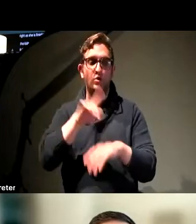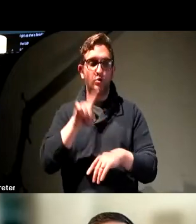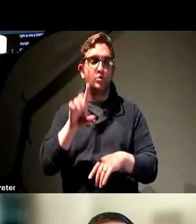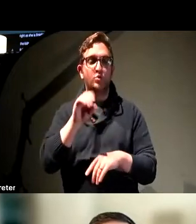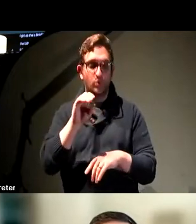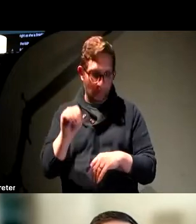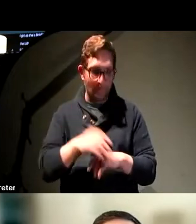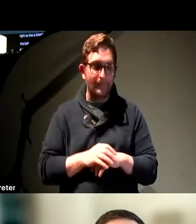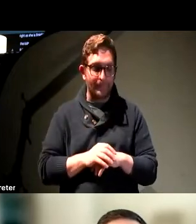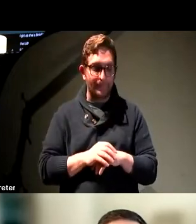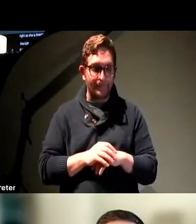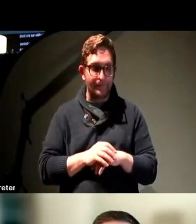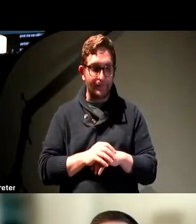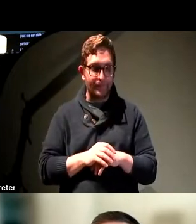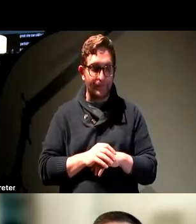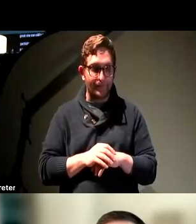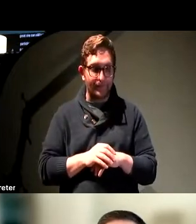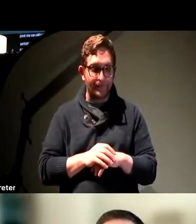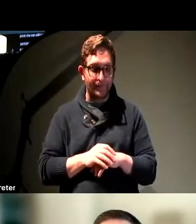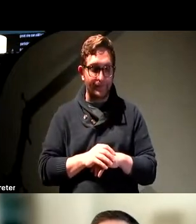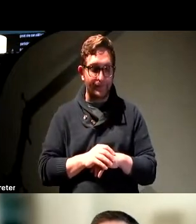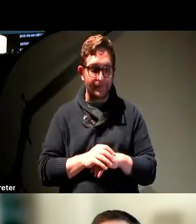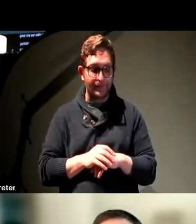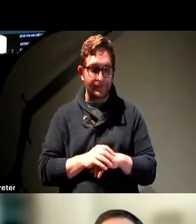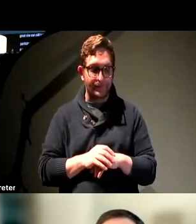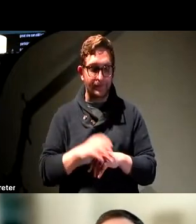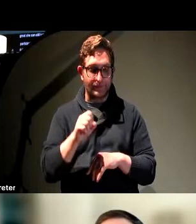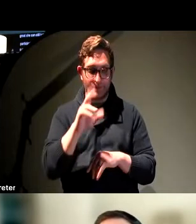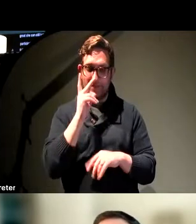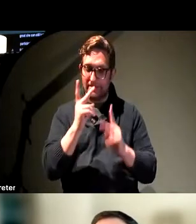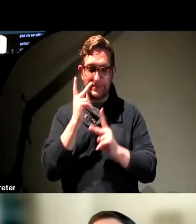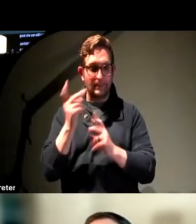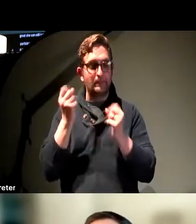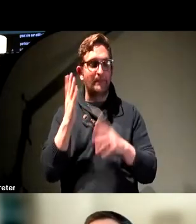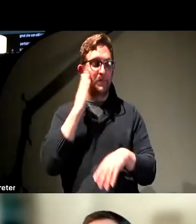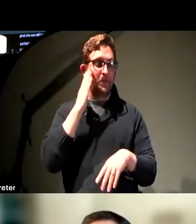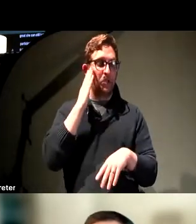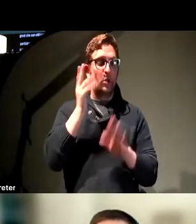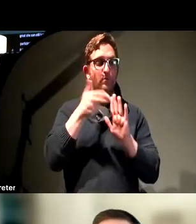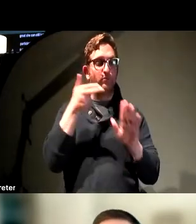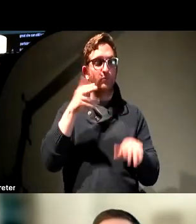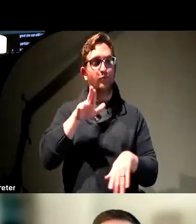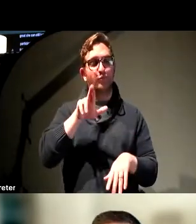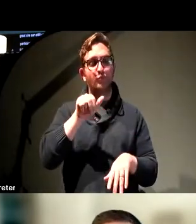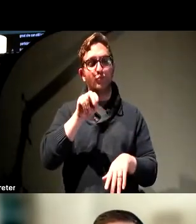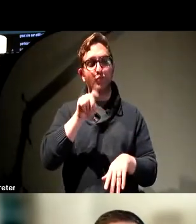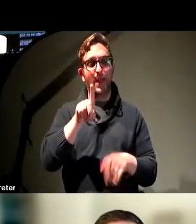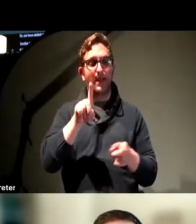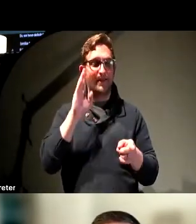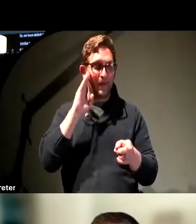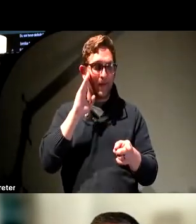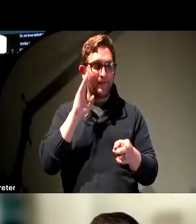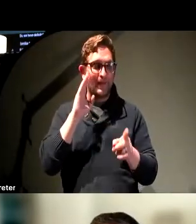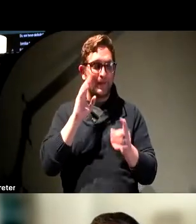So we have definitely seen some pretty familiar brands, or I guess I should say, some brands have become much more familiar. And